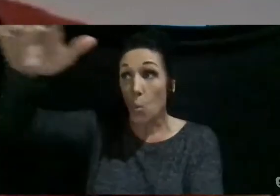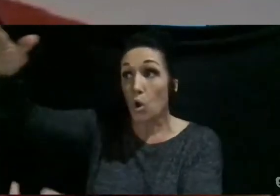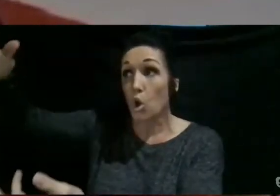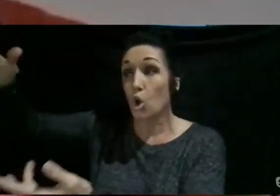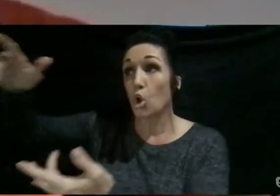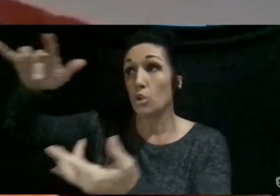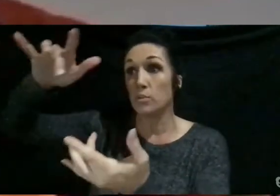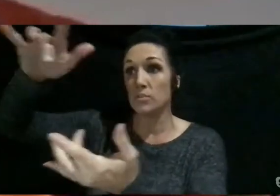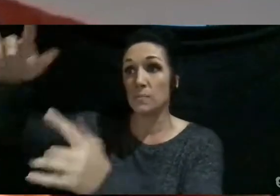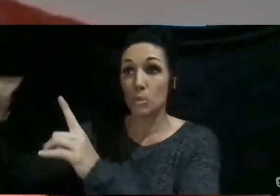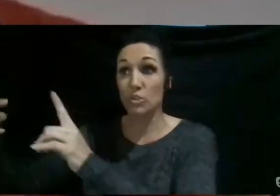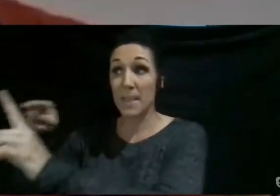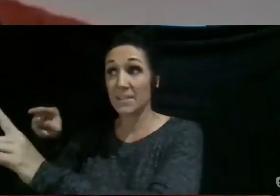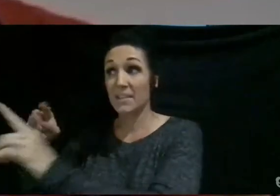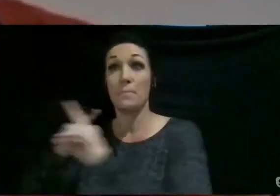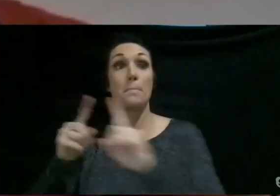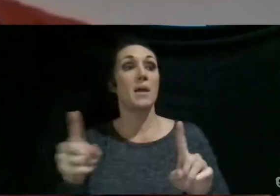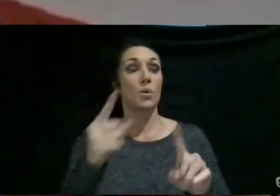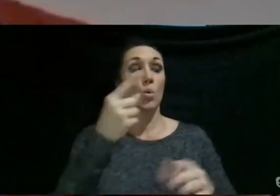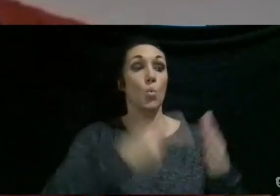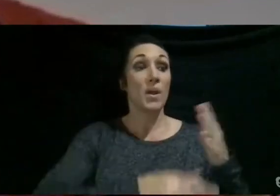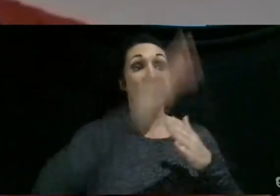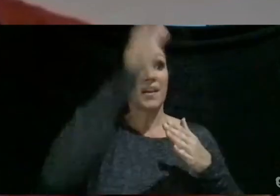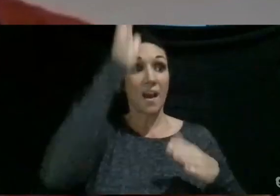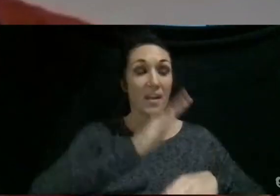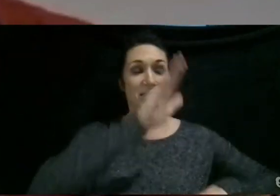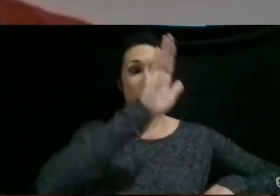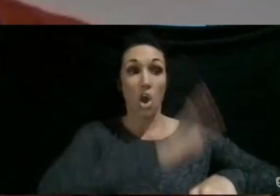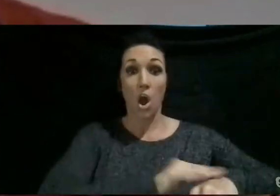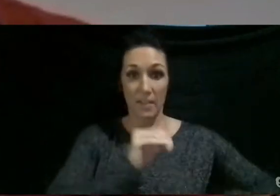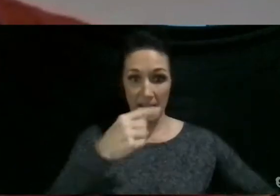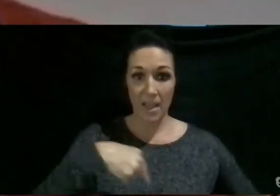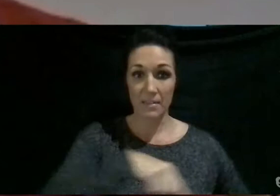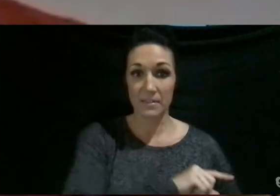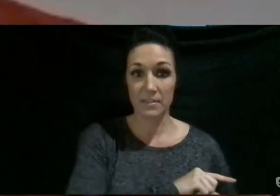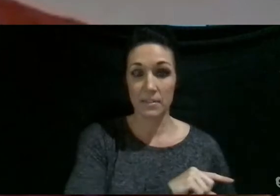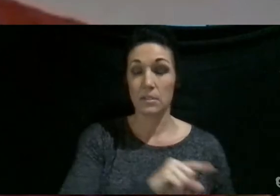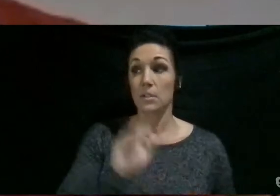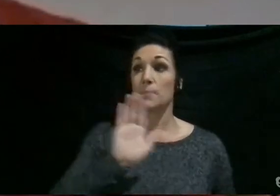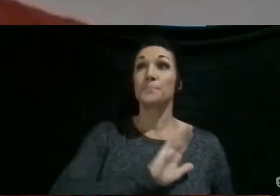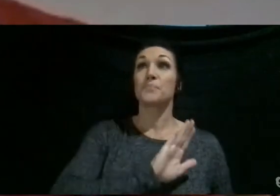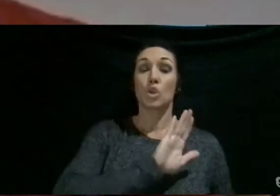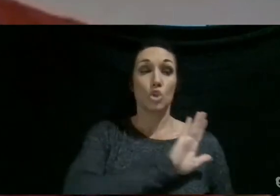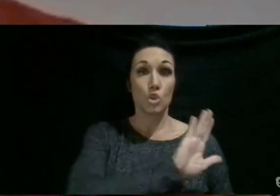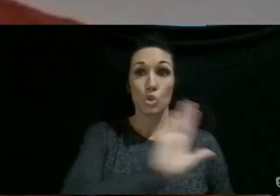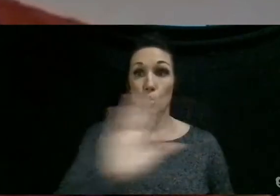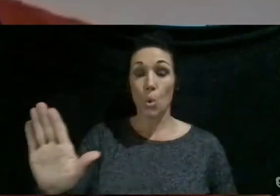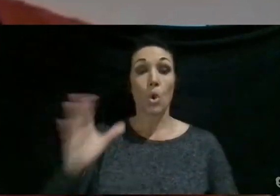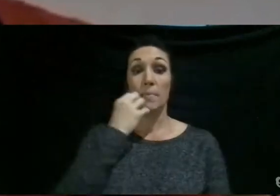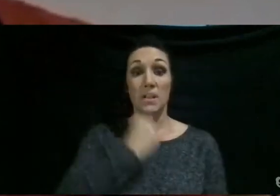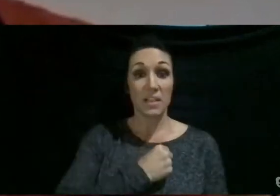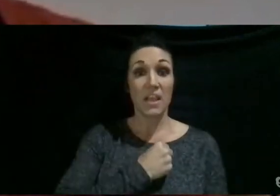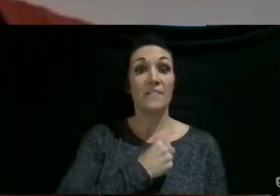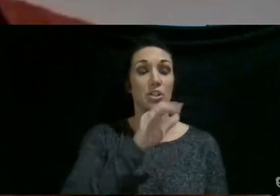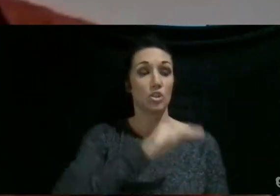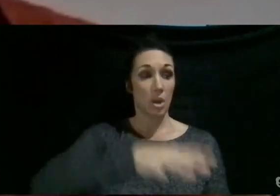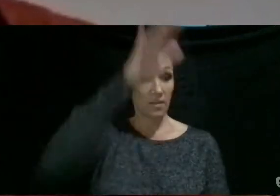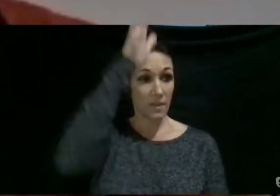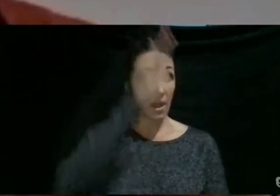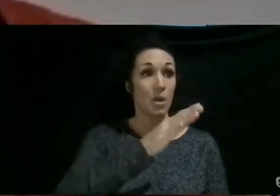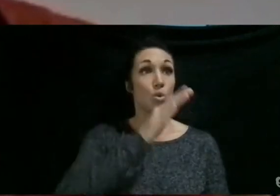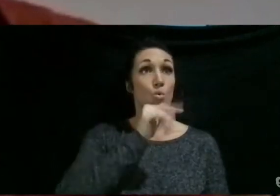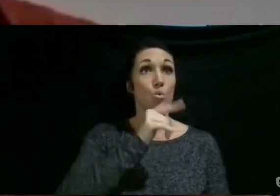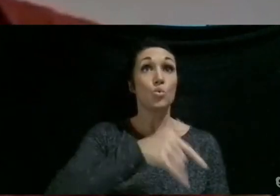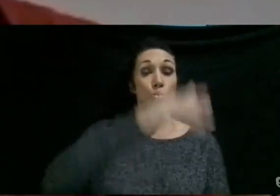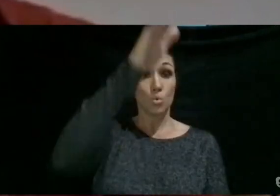but to what God's calling us to, like that identity piece of you're a beloved child of God who God has called you to help partner to set things